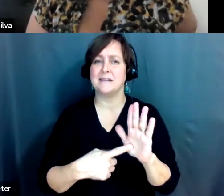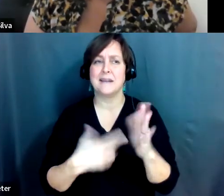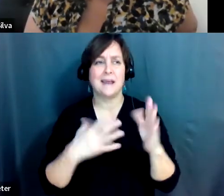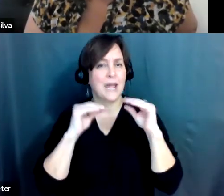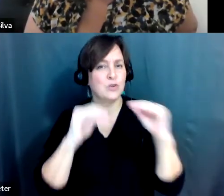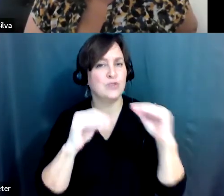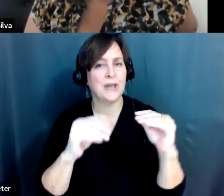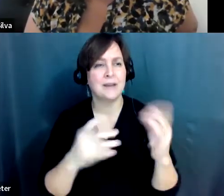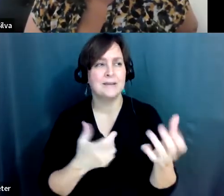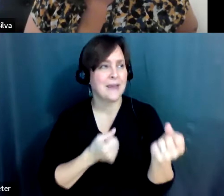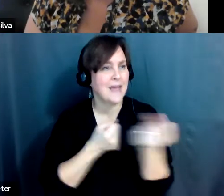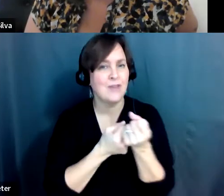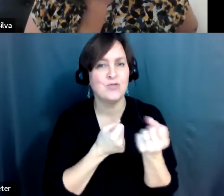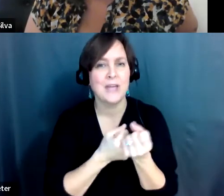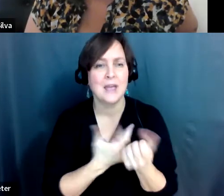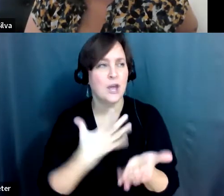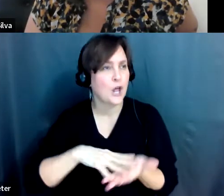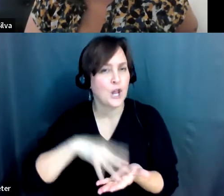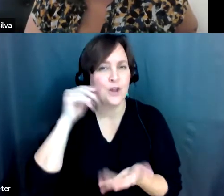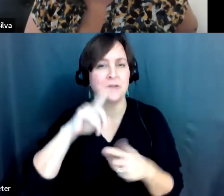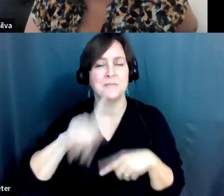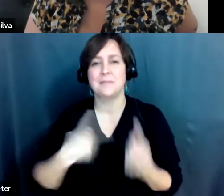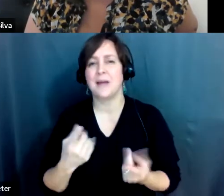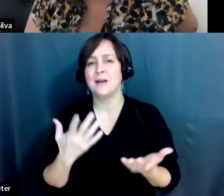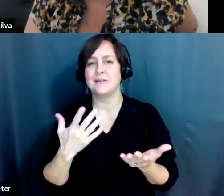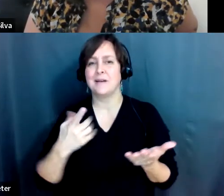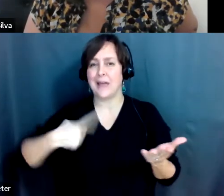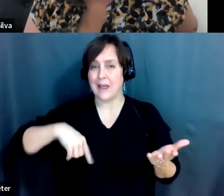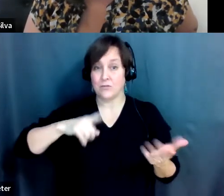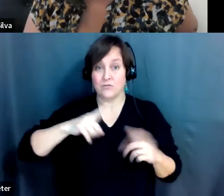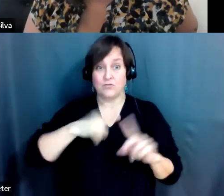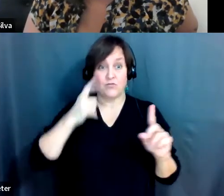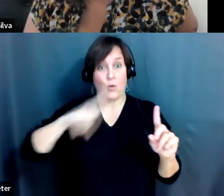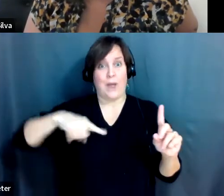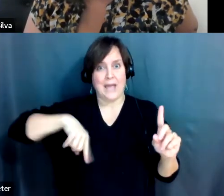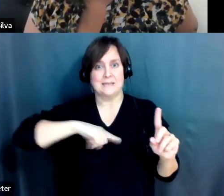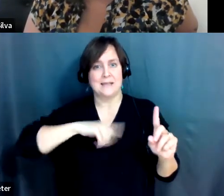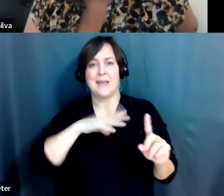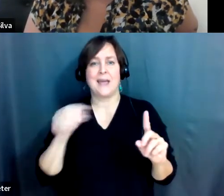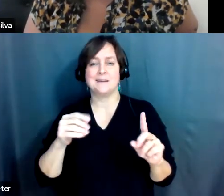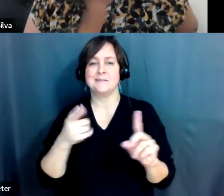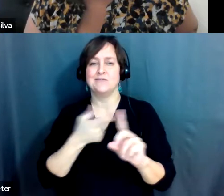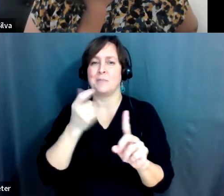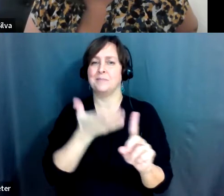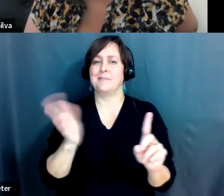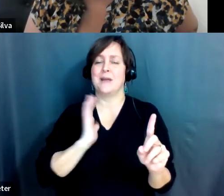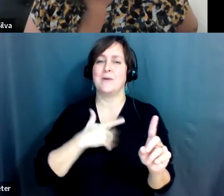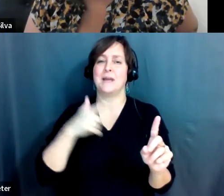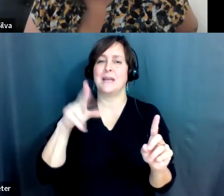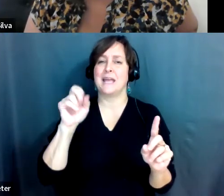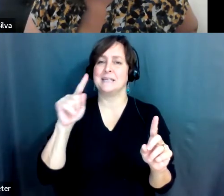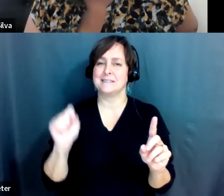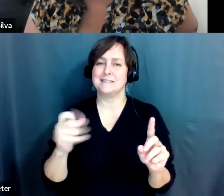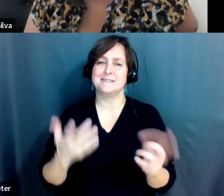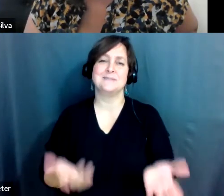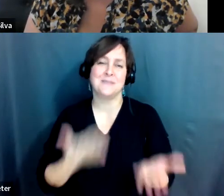and advocacy, and learning opportunities for for us, and I know a lot of our guests have echoed those. So thank you again